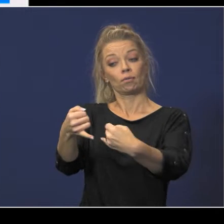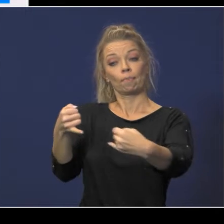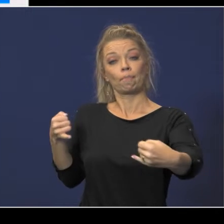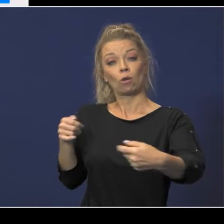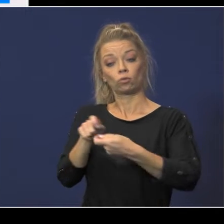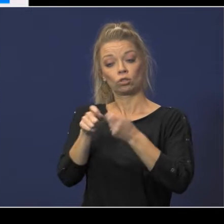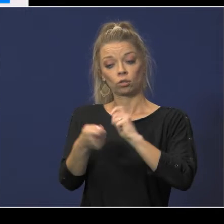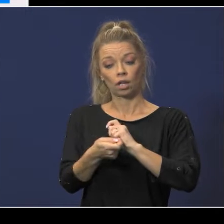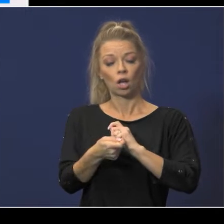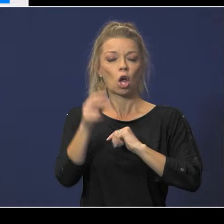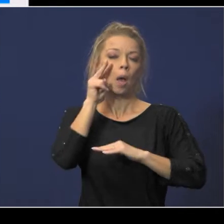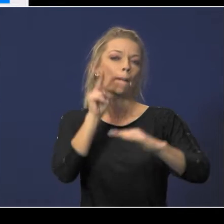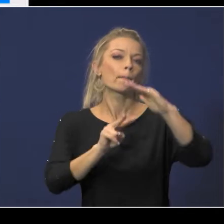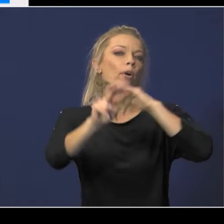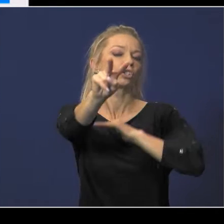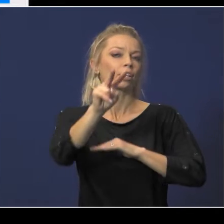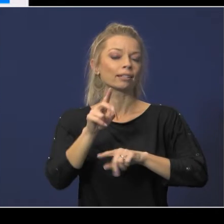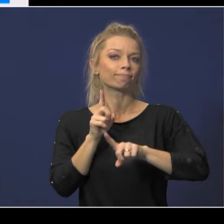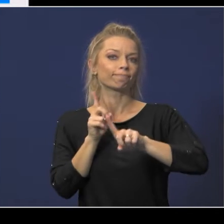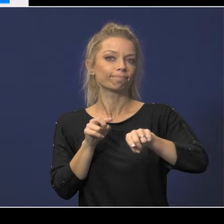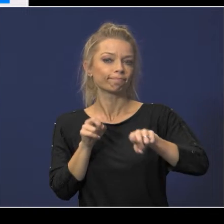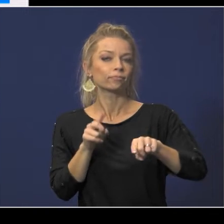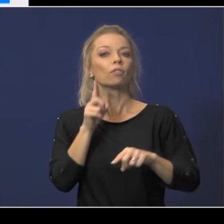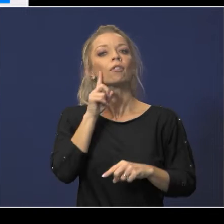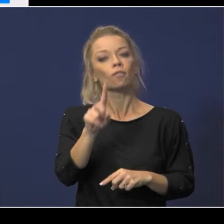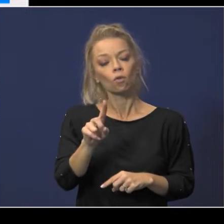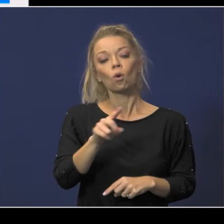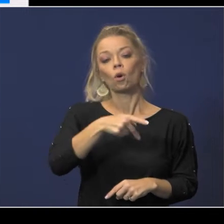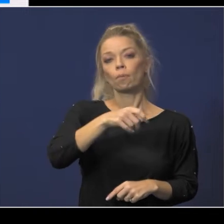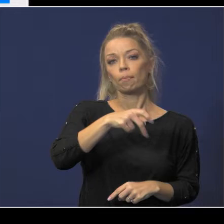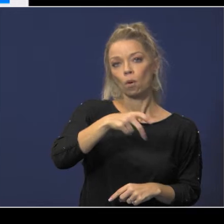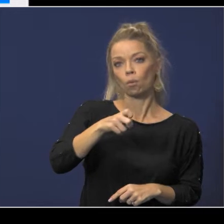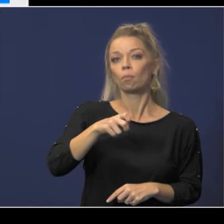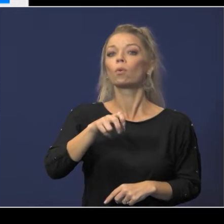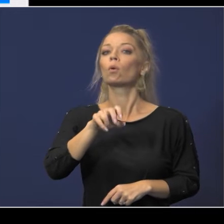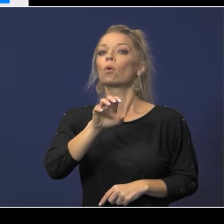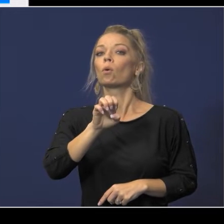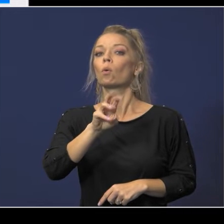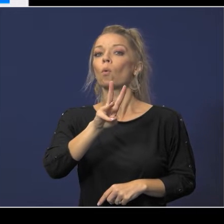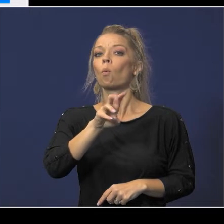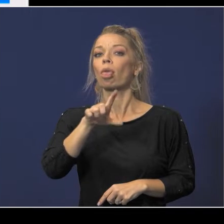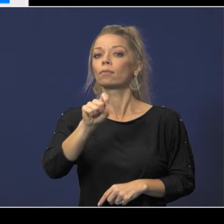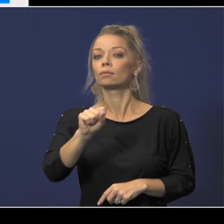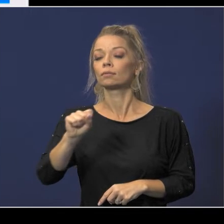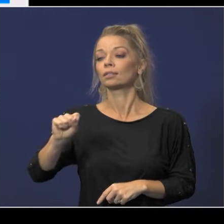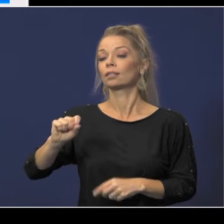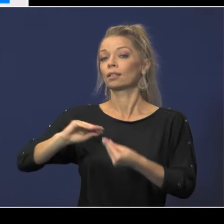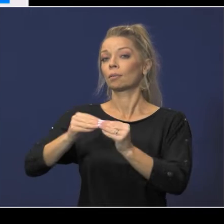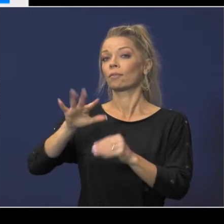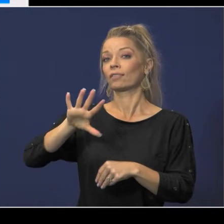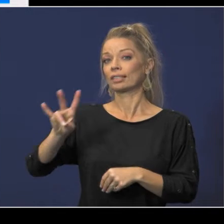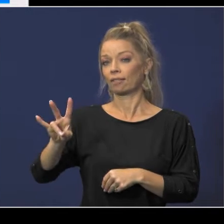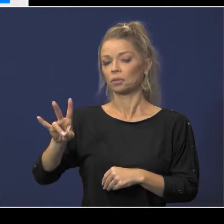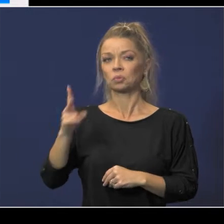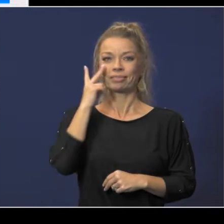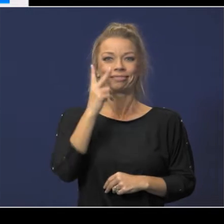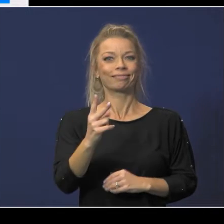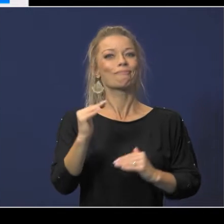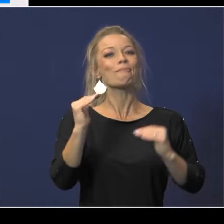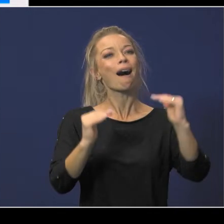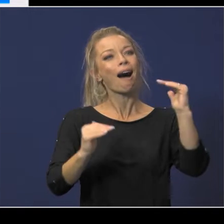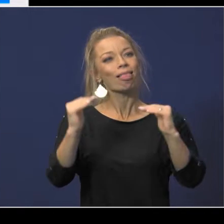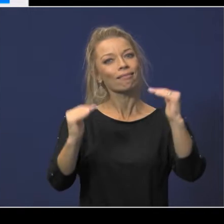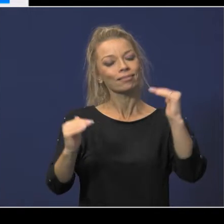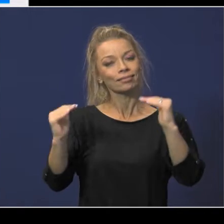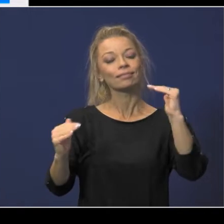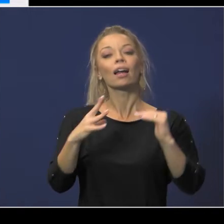projected resident students for pope wells and elementary 57 you can see how balanced they will be next year and how steady